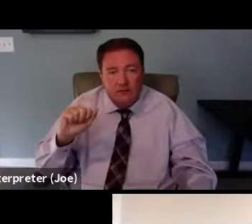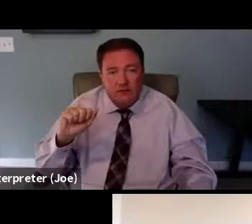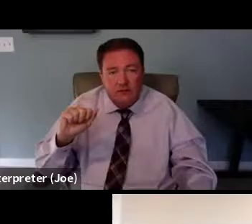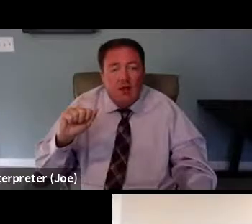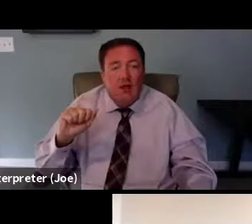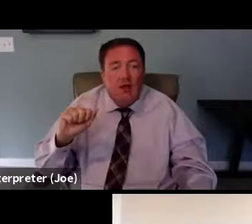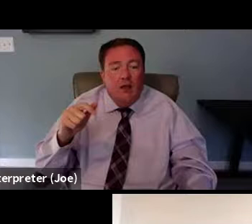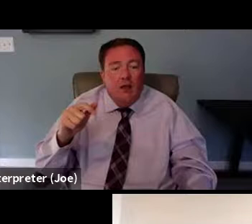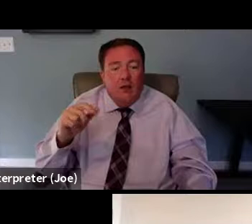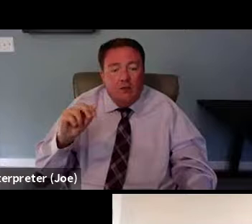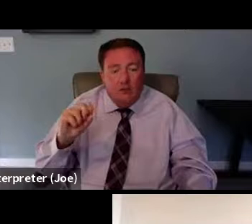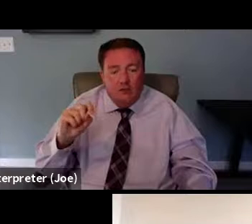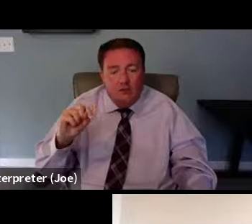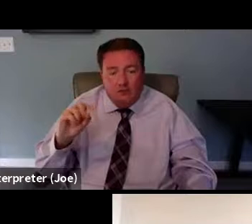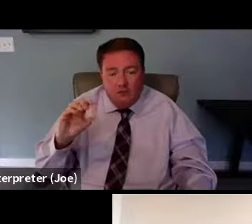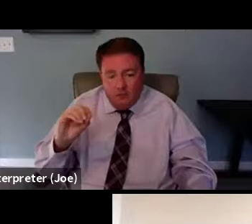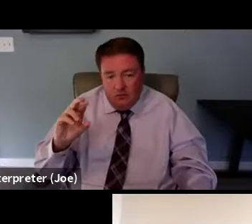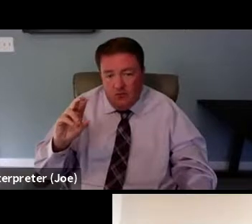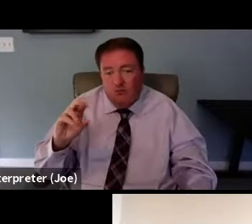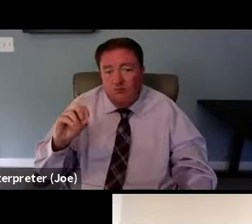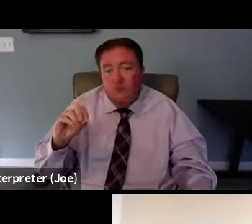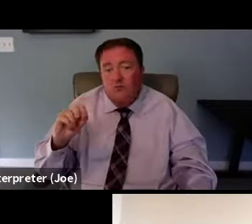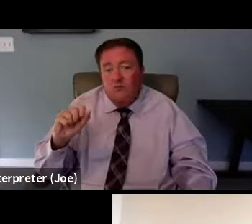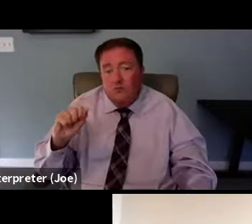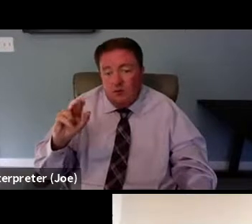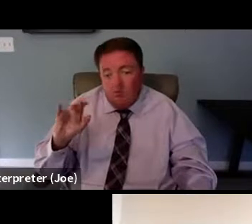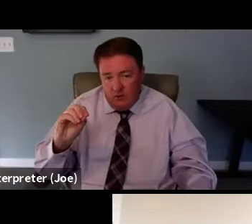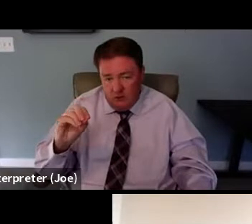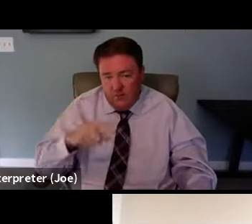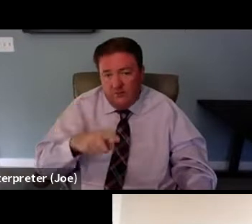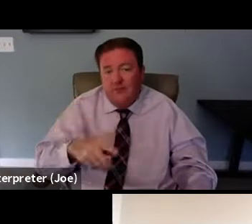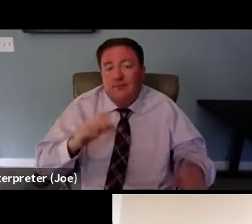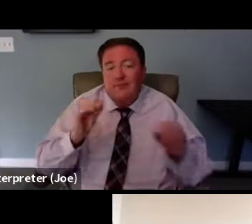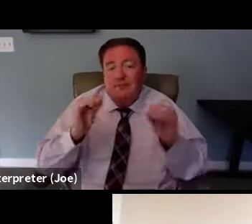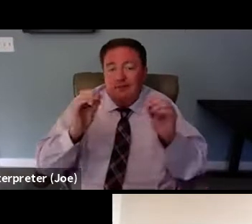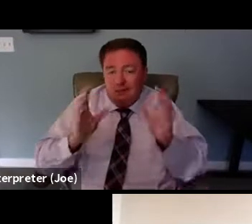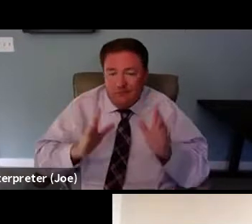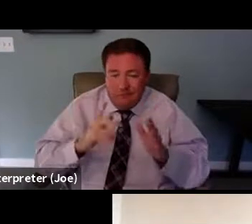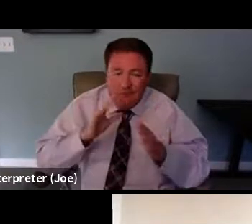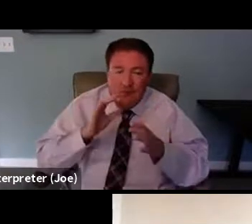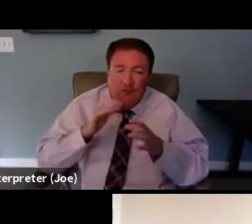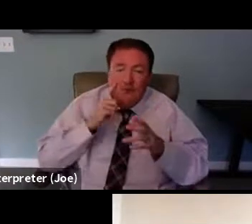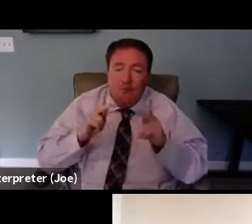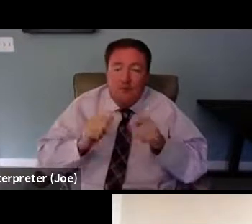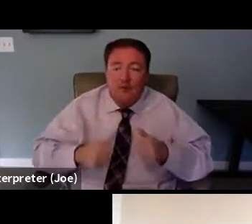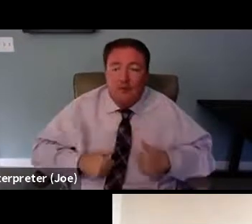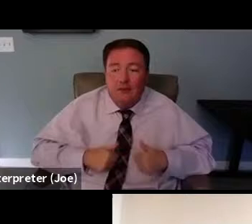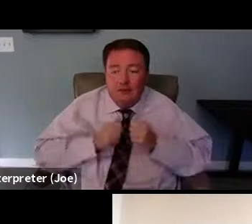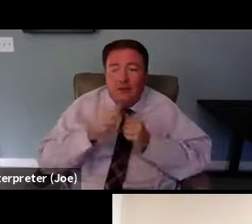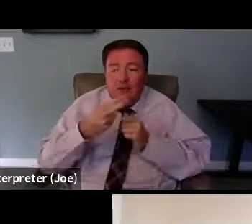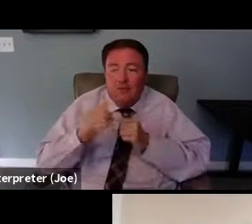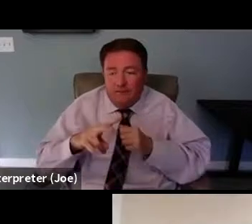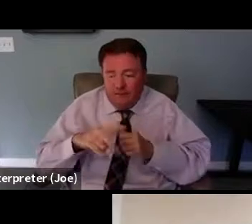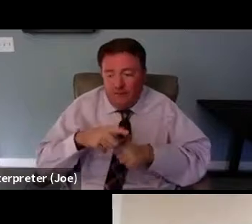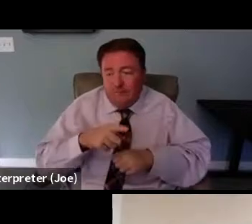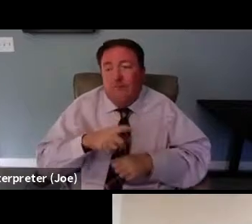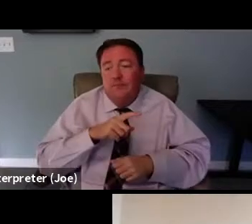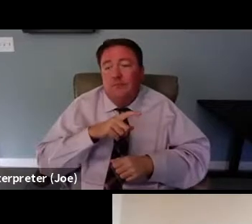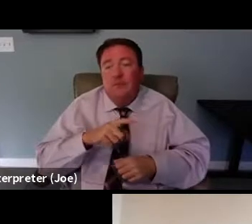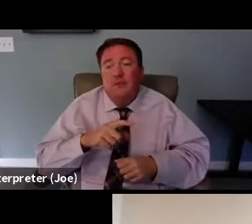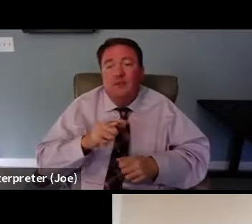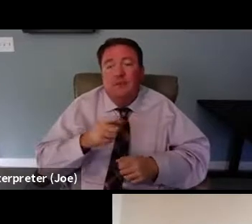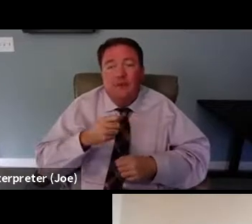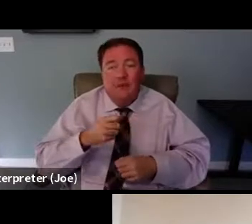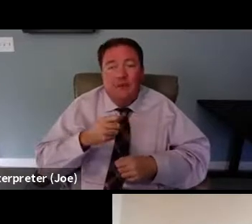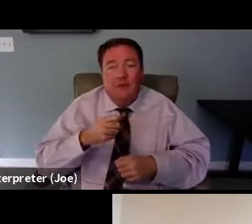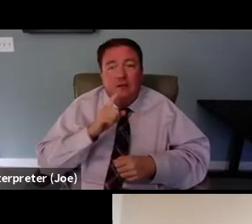longtime treatment advocate and educator for people living with HIV. Moises has played a crucial role in ensuring that communities of color have